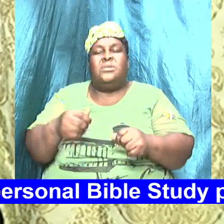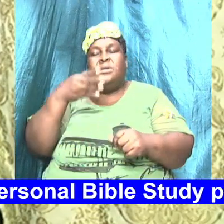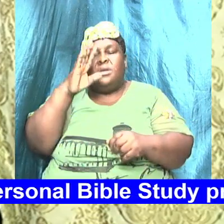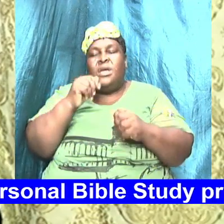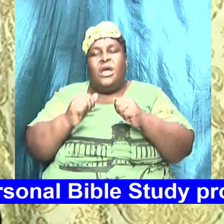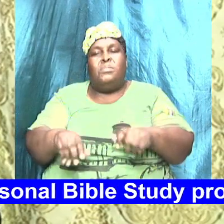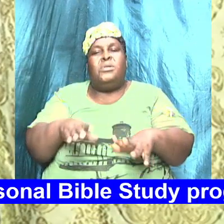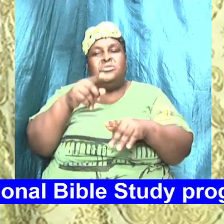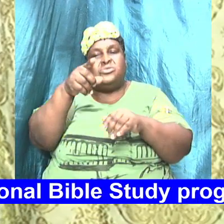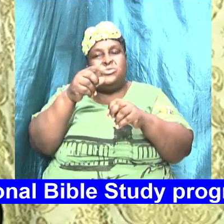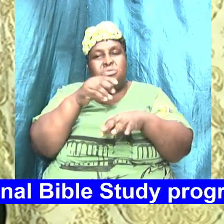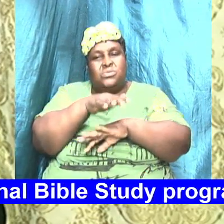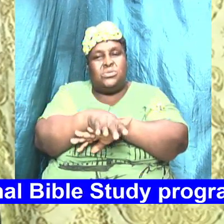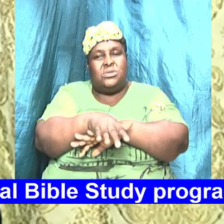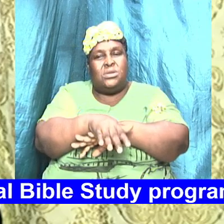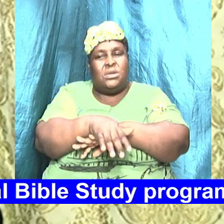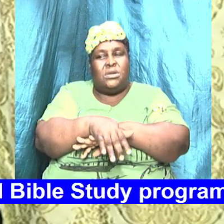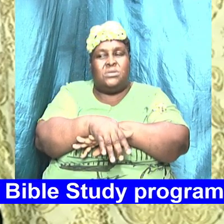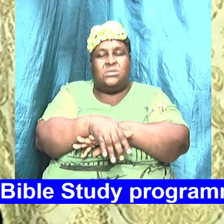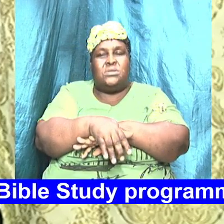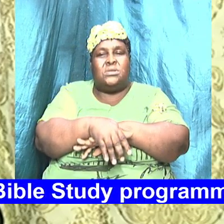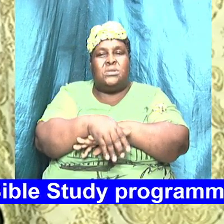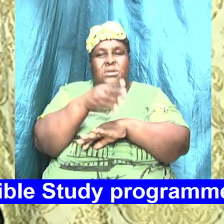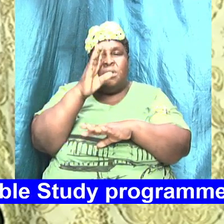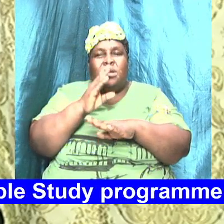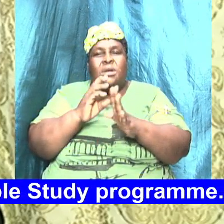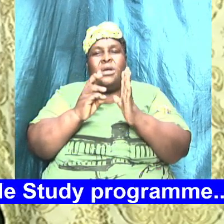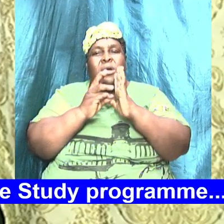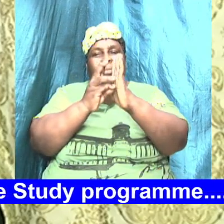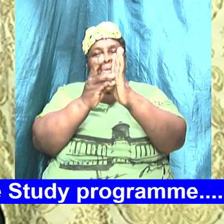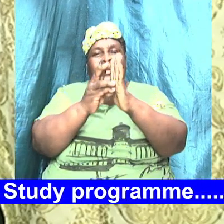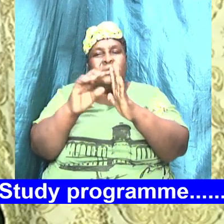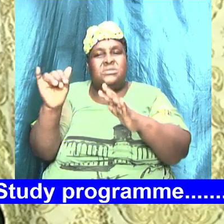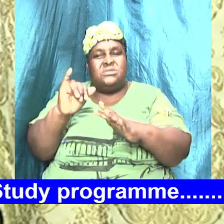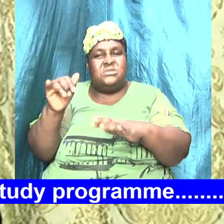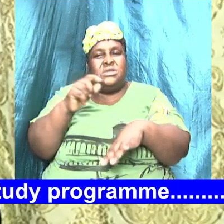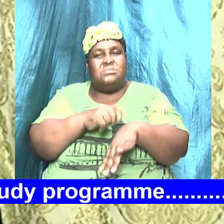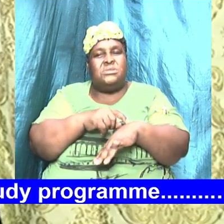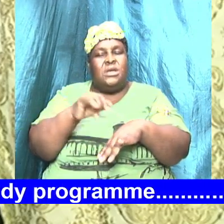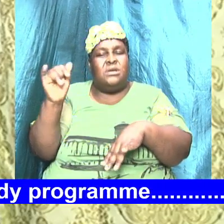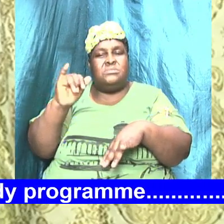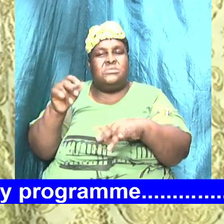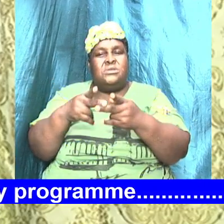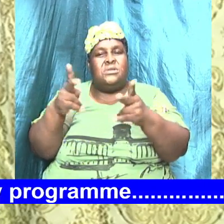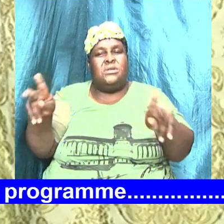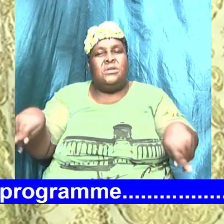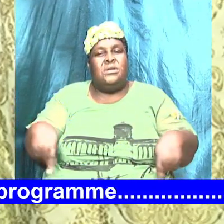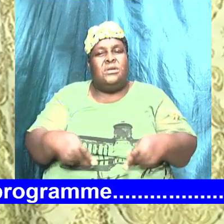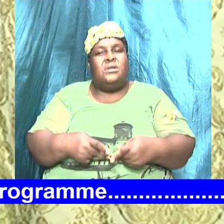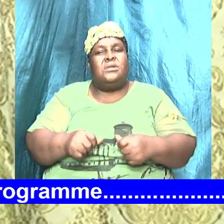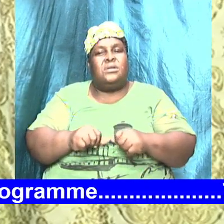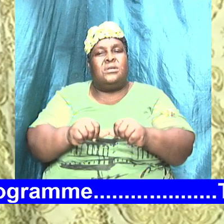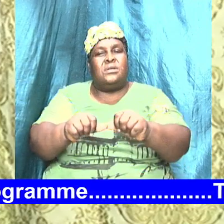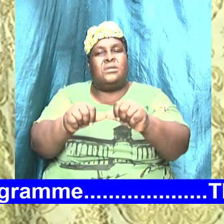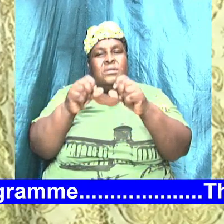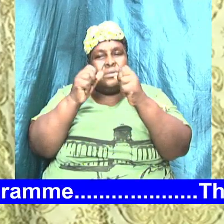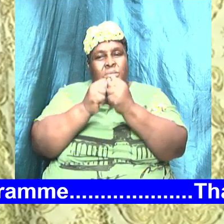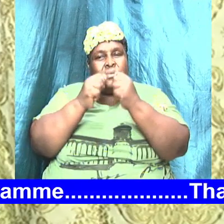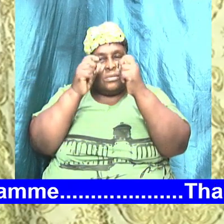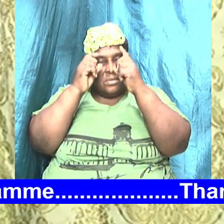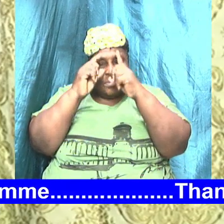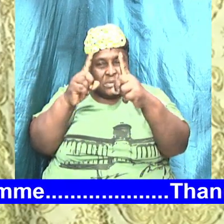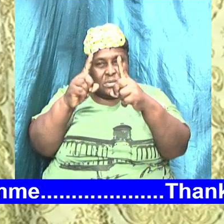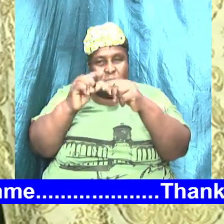you Tonight In The Name Of Jesus God Willing Next Week Same Time Same Place We Will Continue With Doctrine